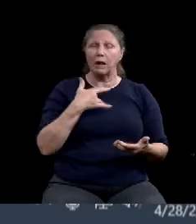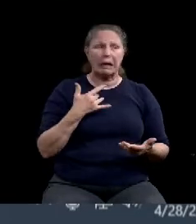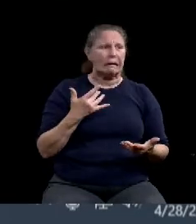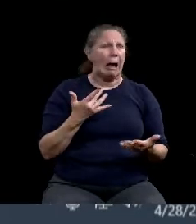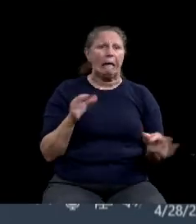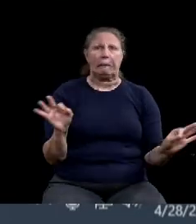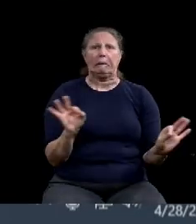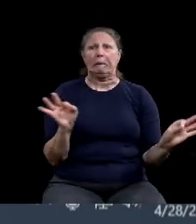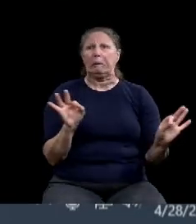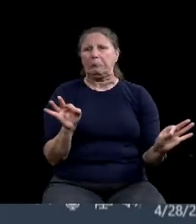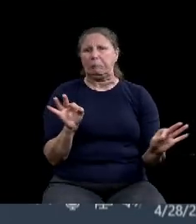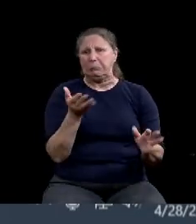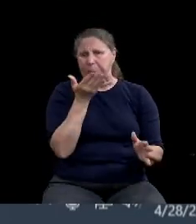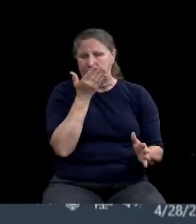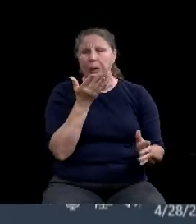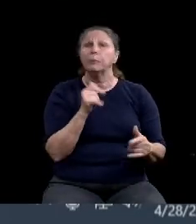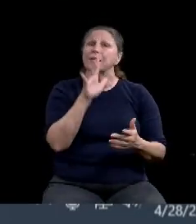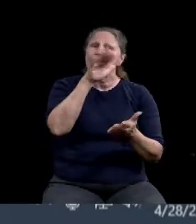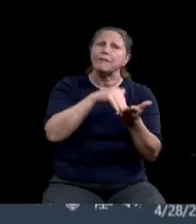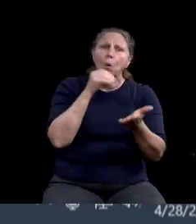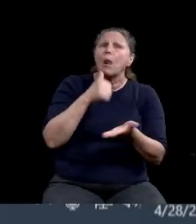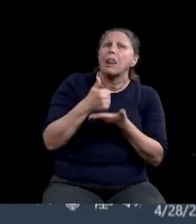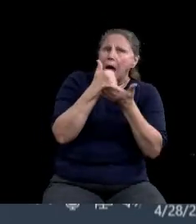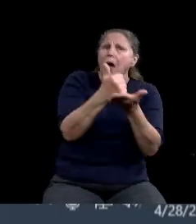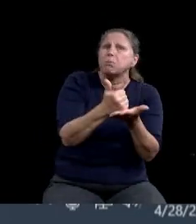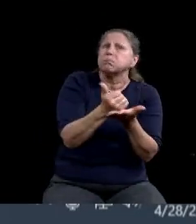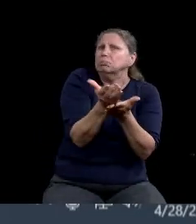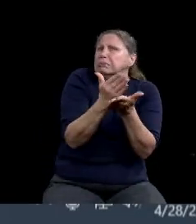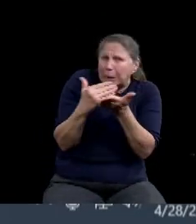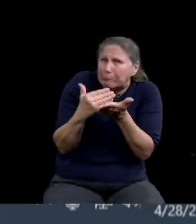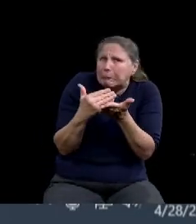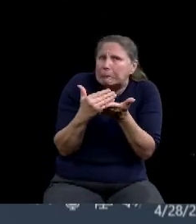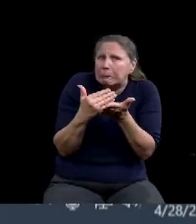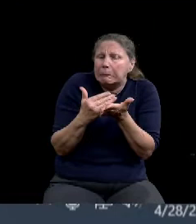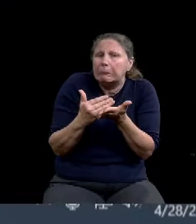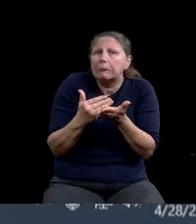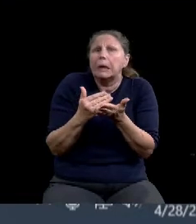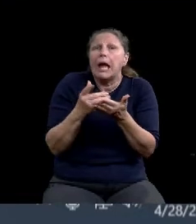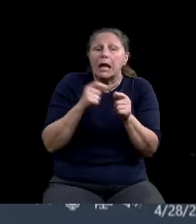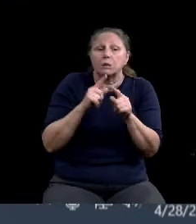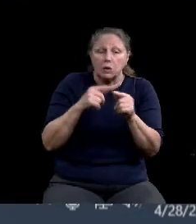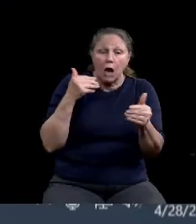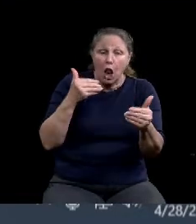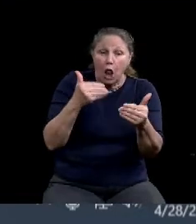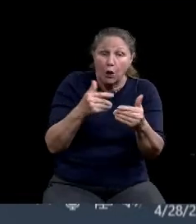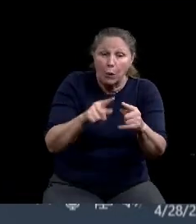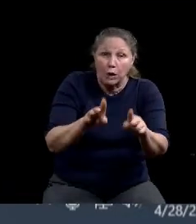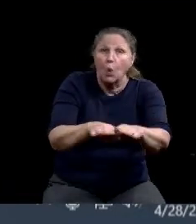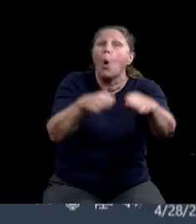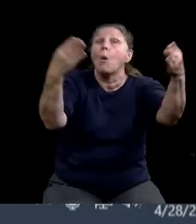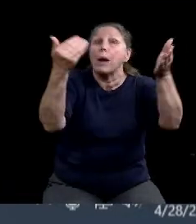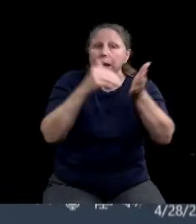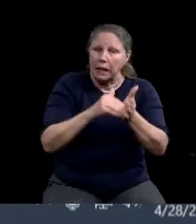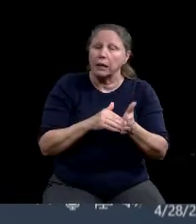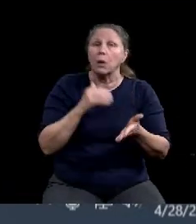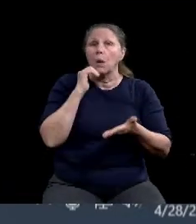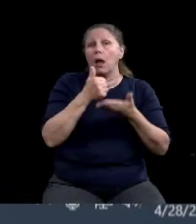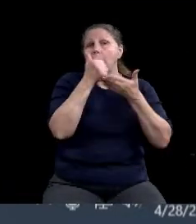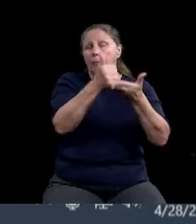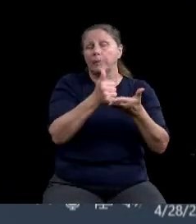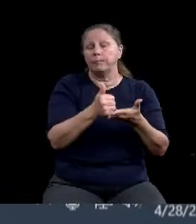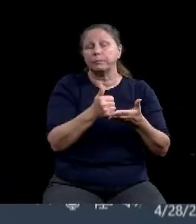we get, as we start approaching the other side. So I've seen it as part of the business recovery task force.